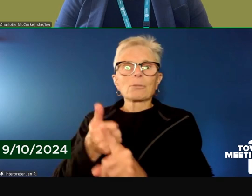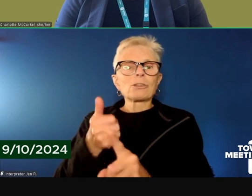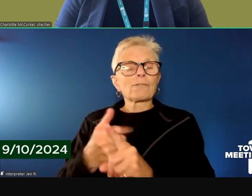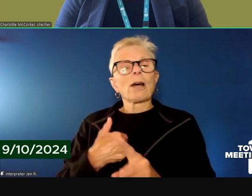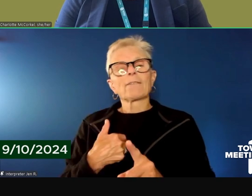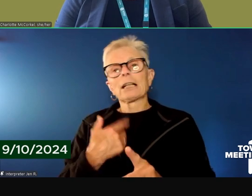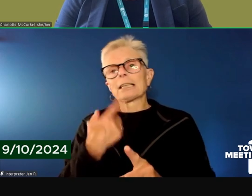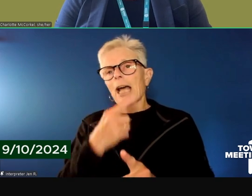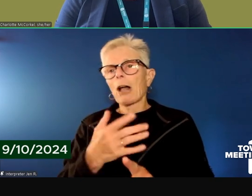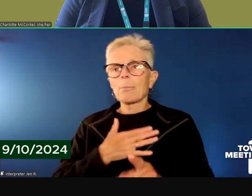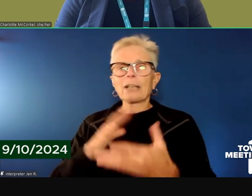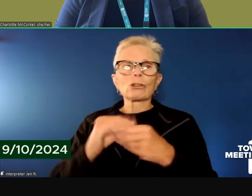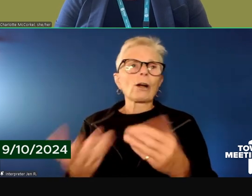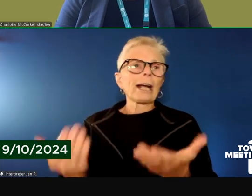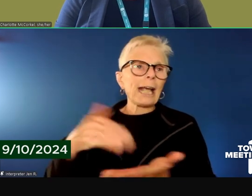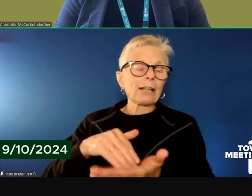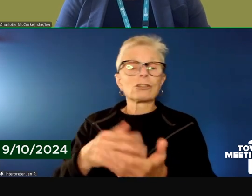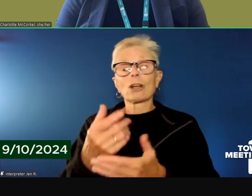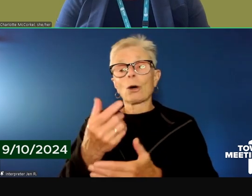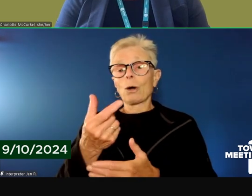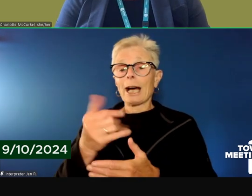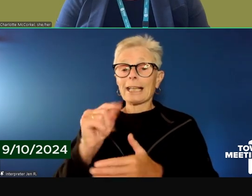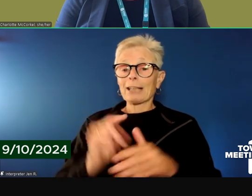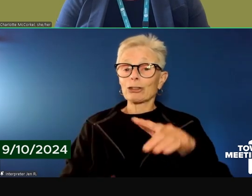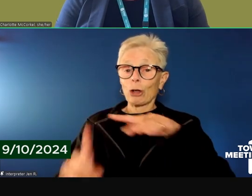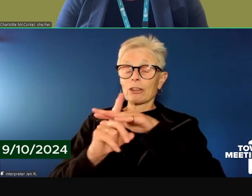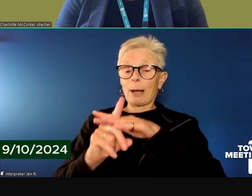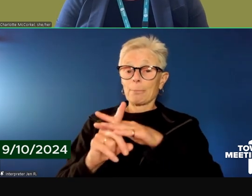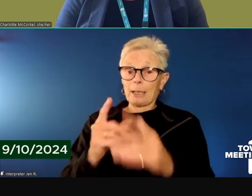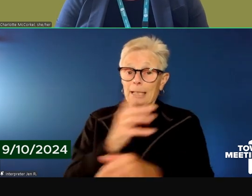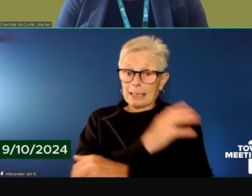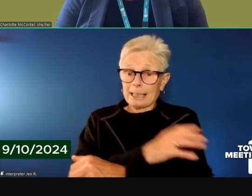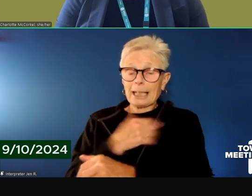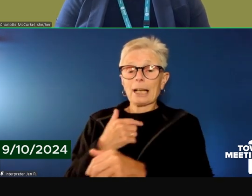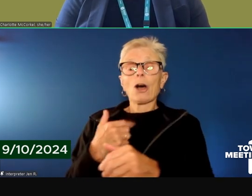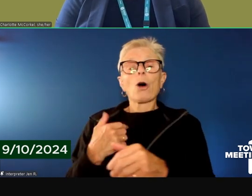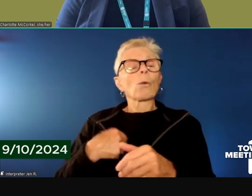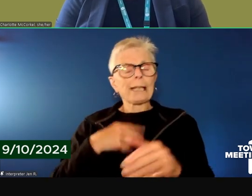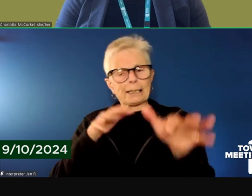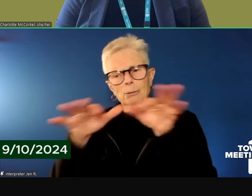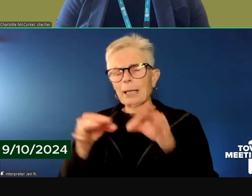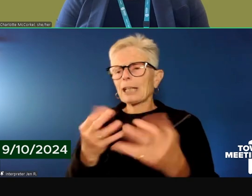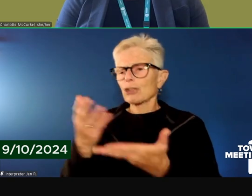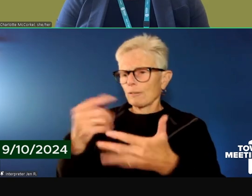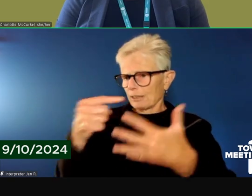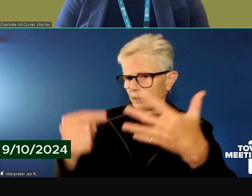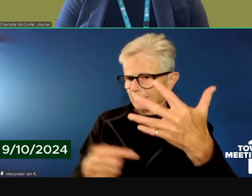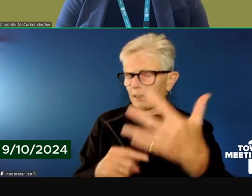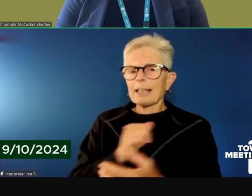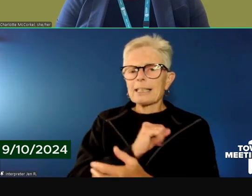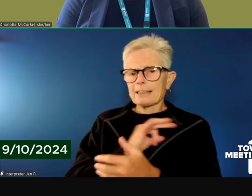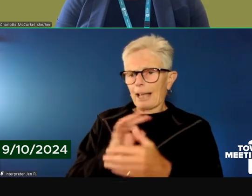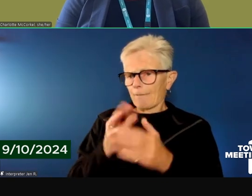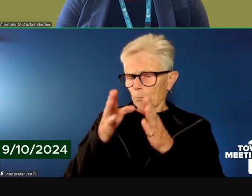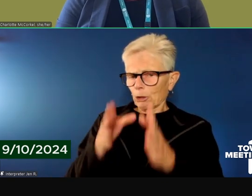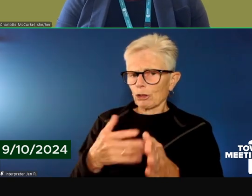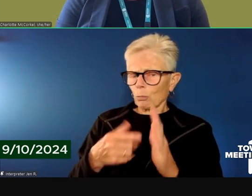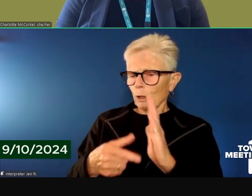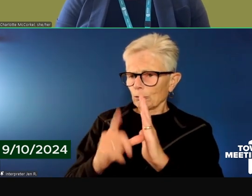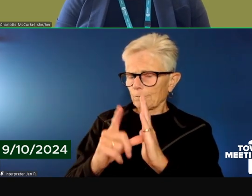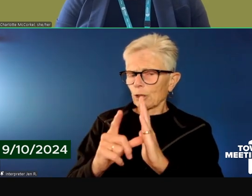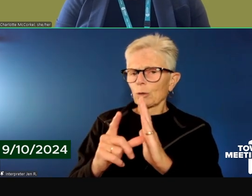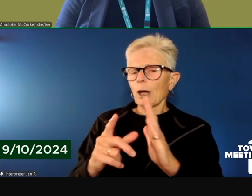So when a guest arrives in the program, they'll explain the services that can be offered and a staff member will help review a consent